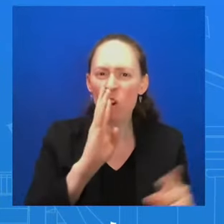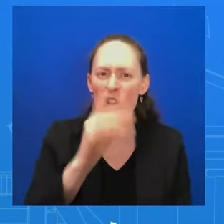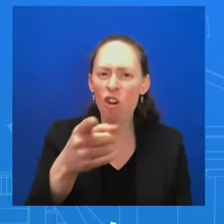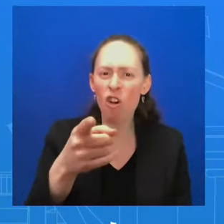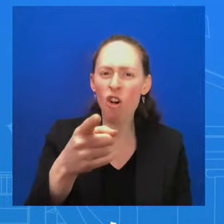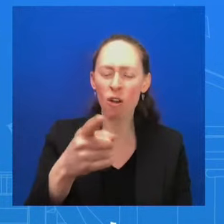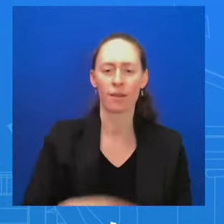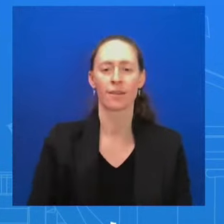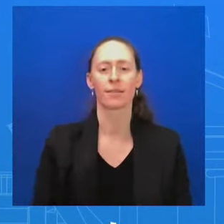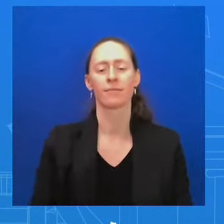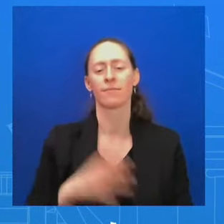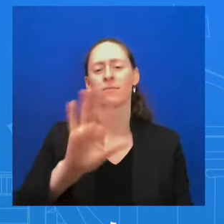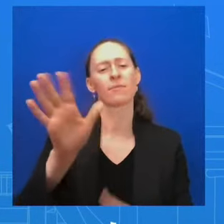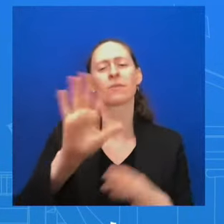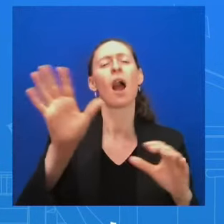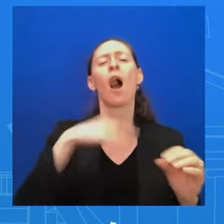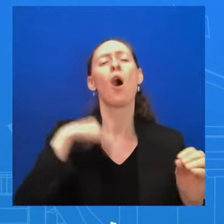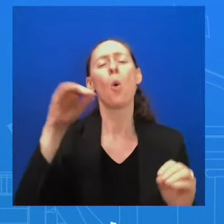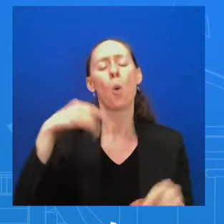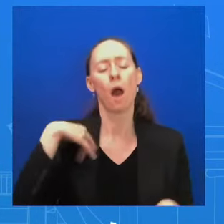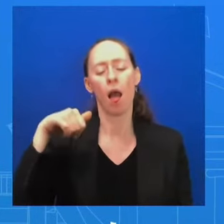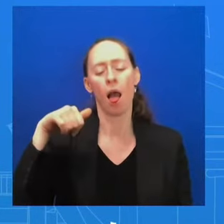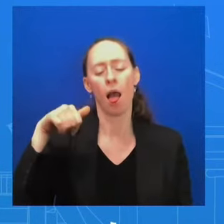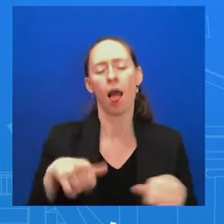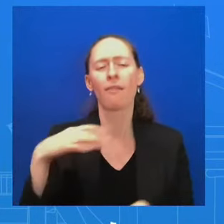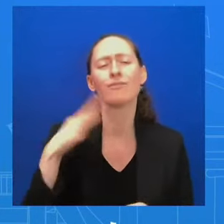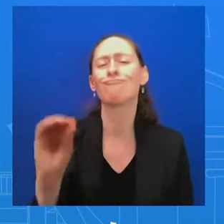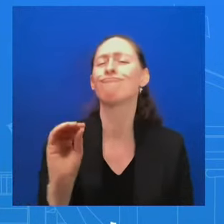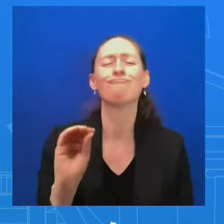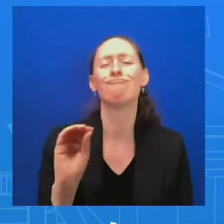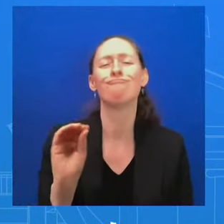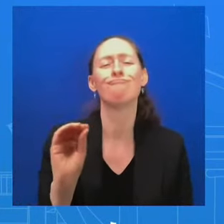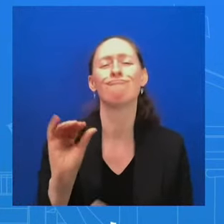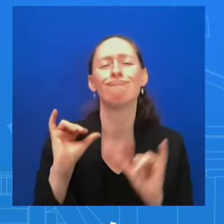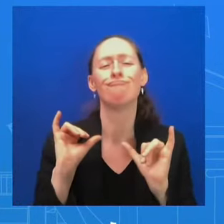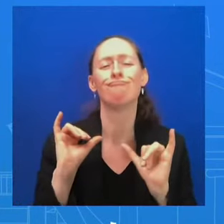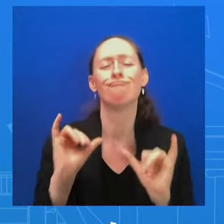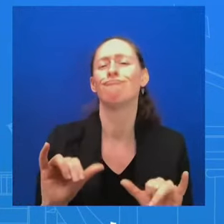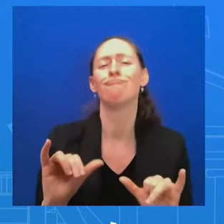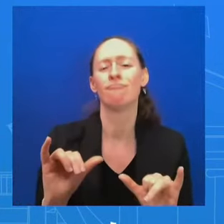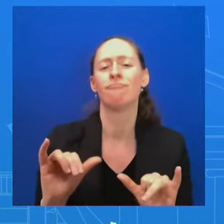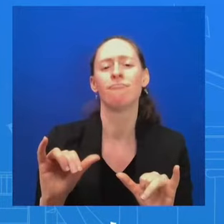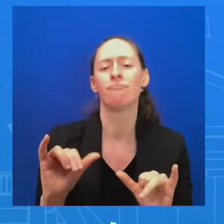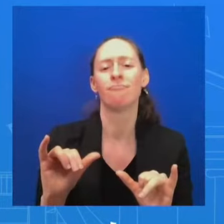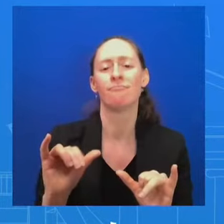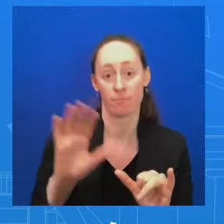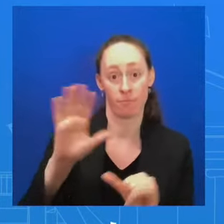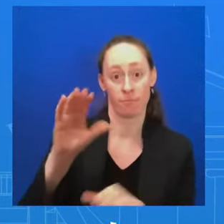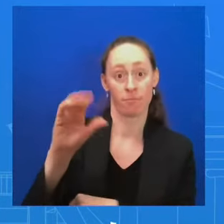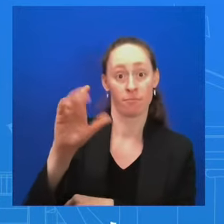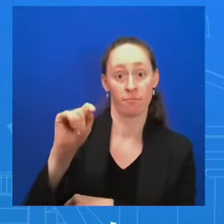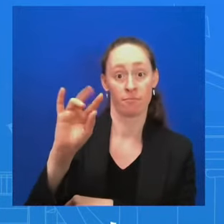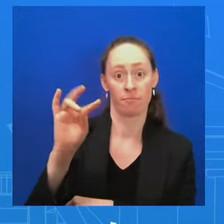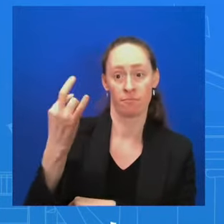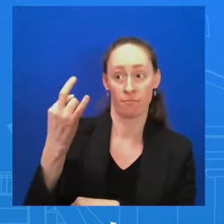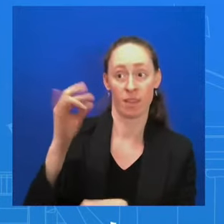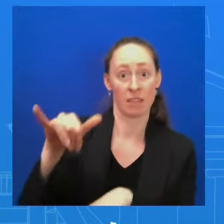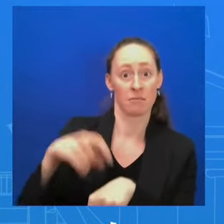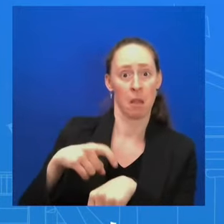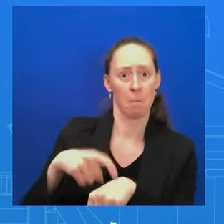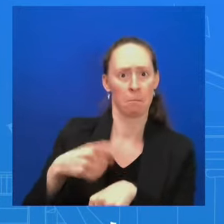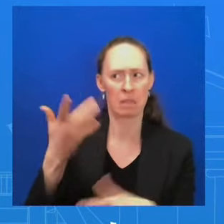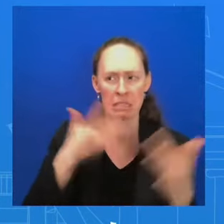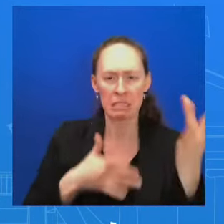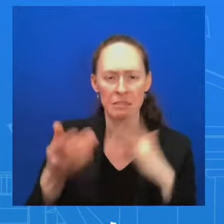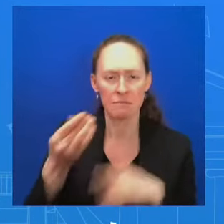On October 7th, there wasn't near famine in Gaza. On October 7th, there wasn't